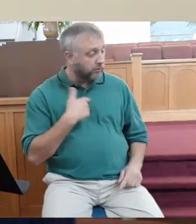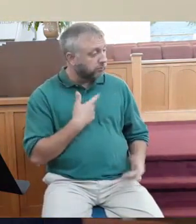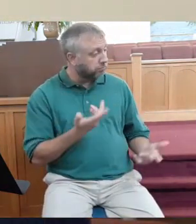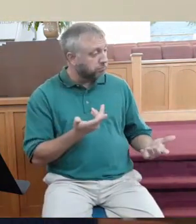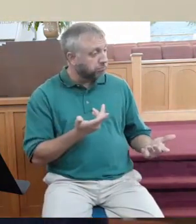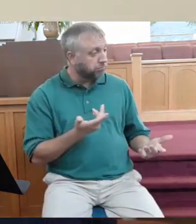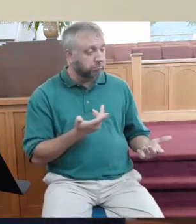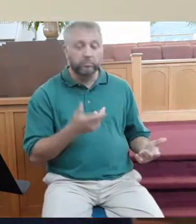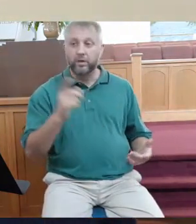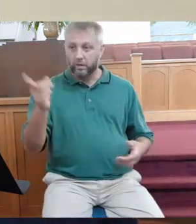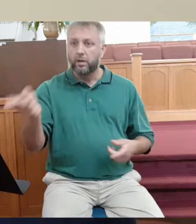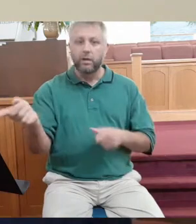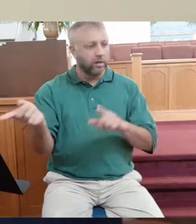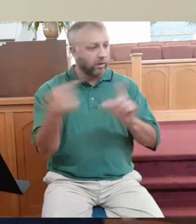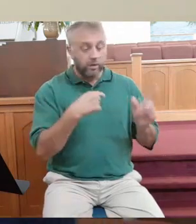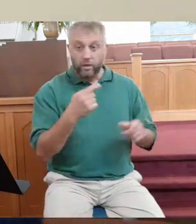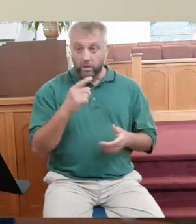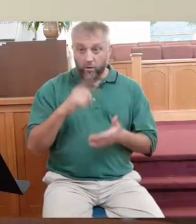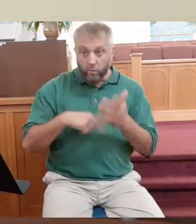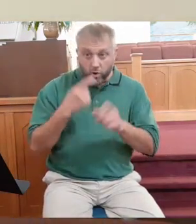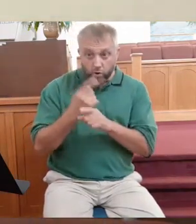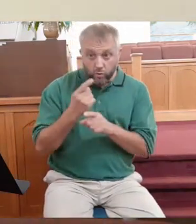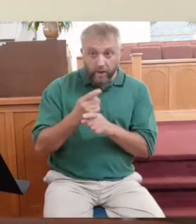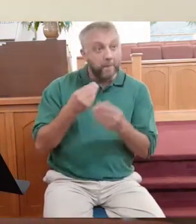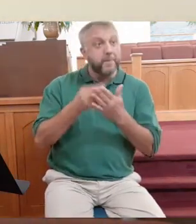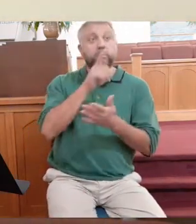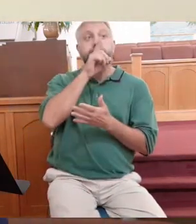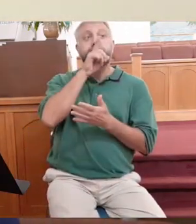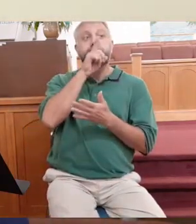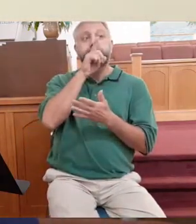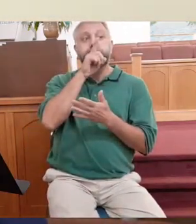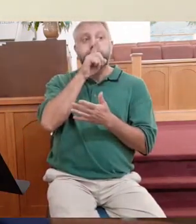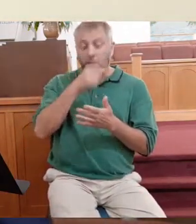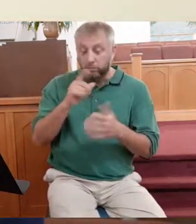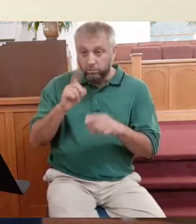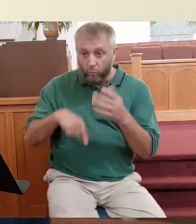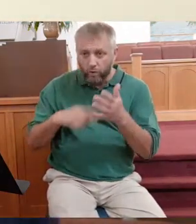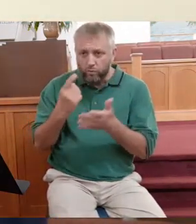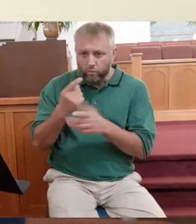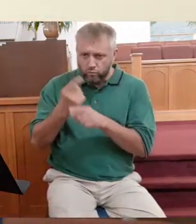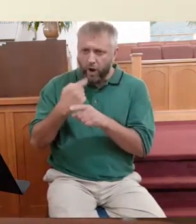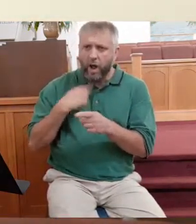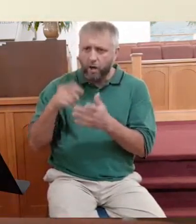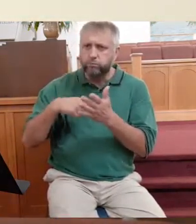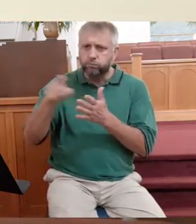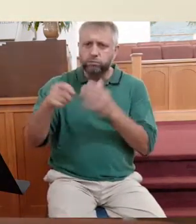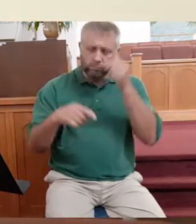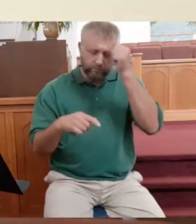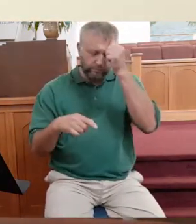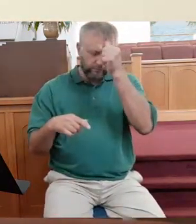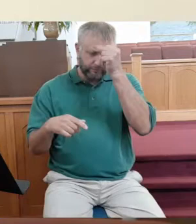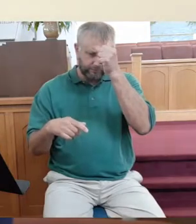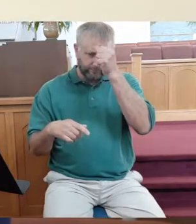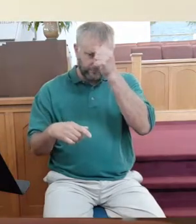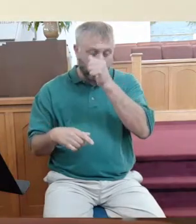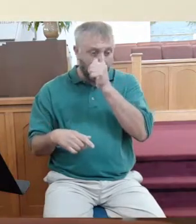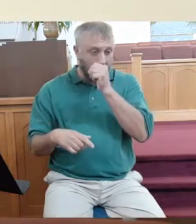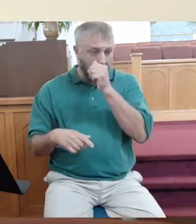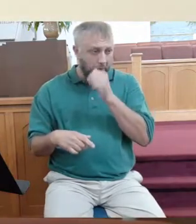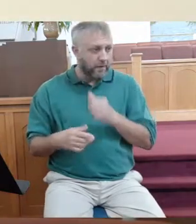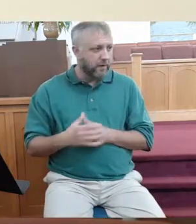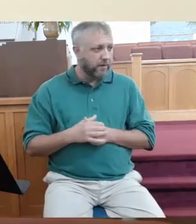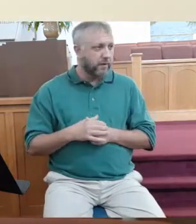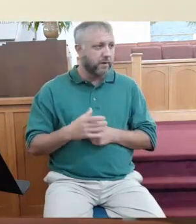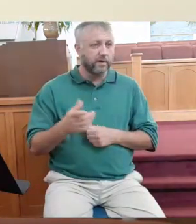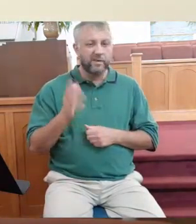to them, you also go to the vineyard, and what is right, you will receive. At first glance, it seems like maybe these five o'clock guys